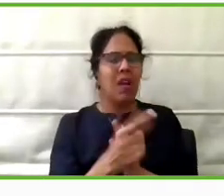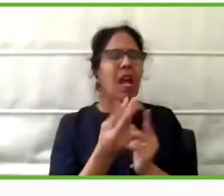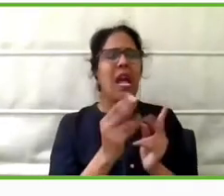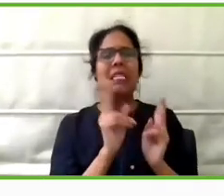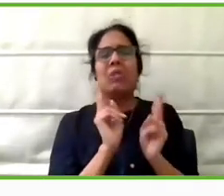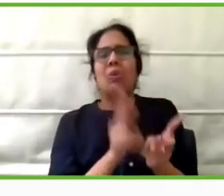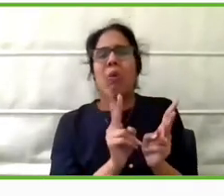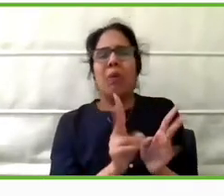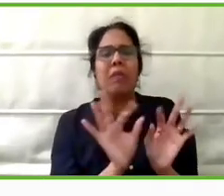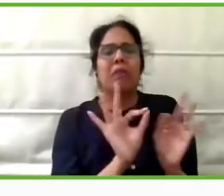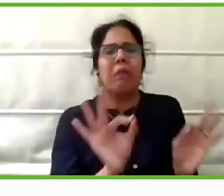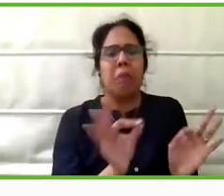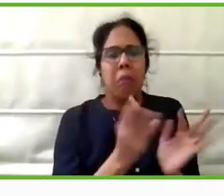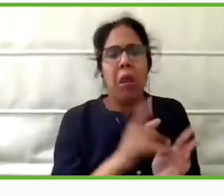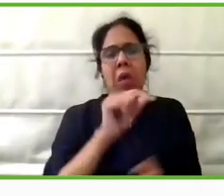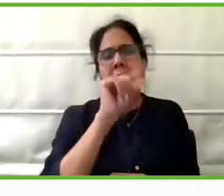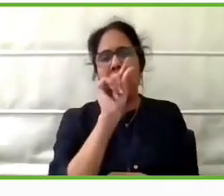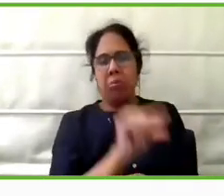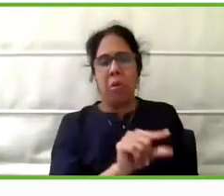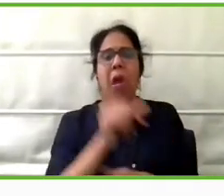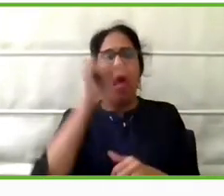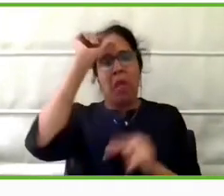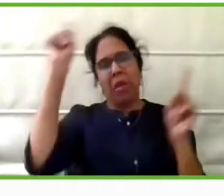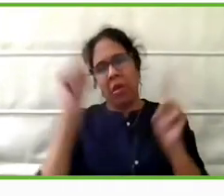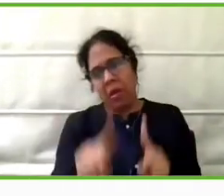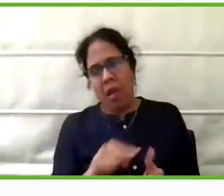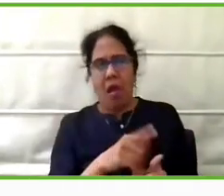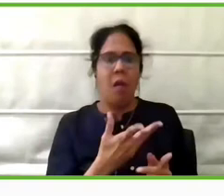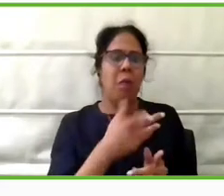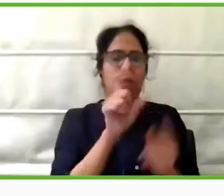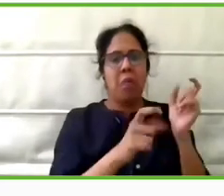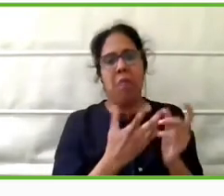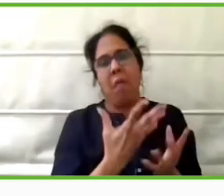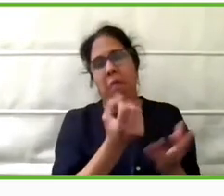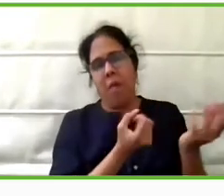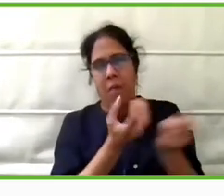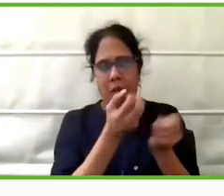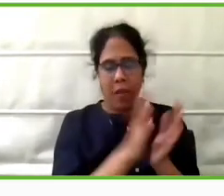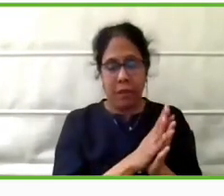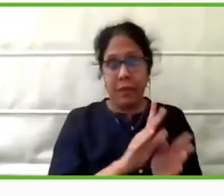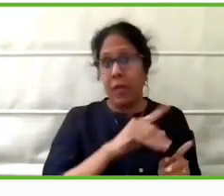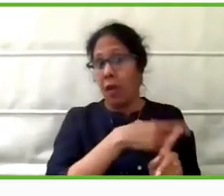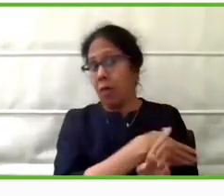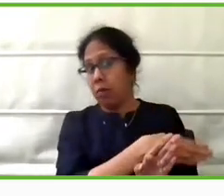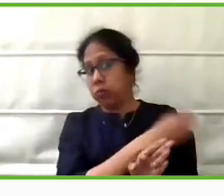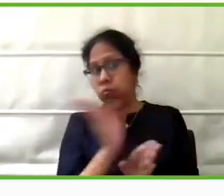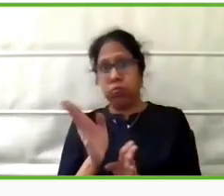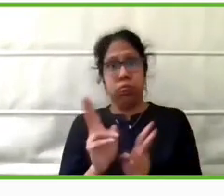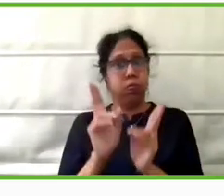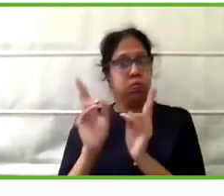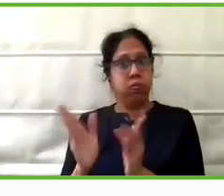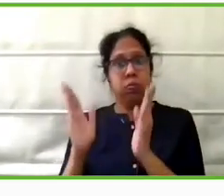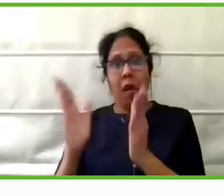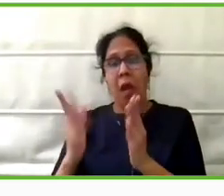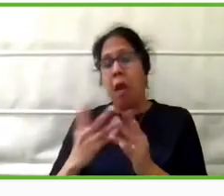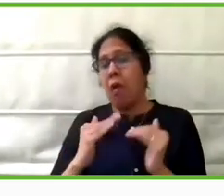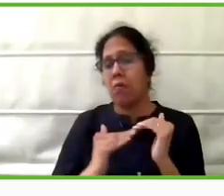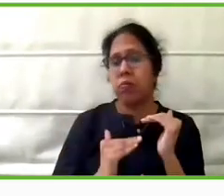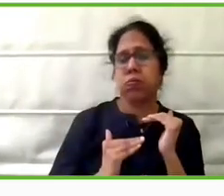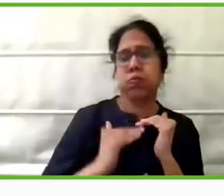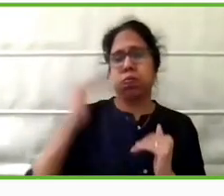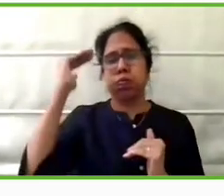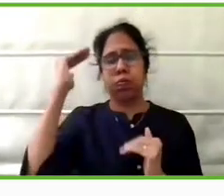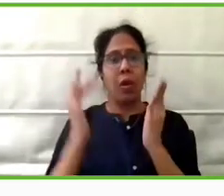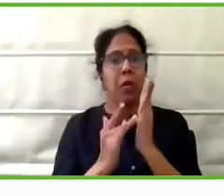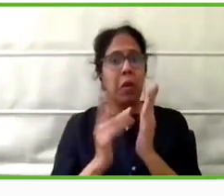is available to most people in India. At the other end of the spectrum you have very high-tech devices. Many of